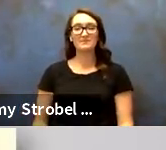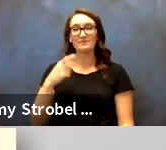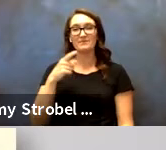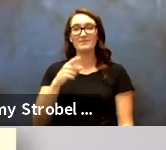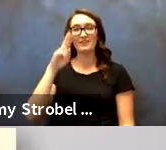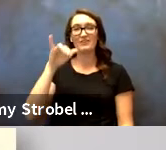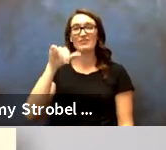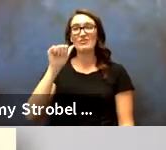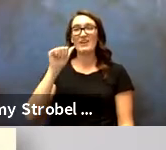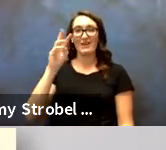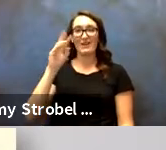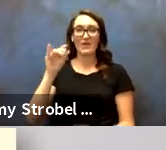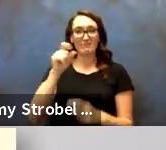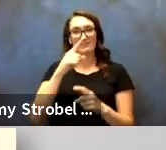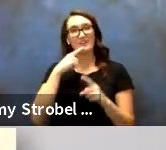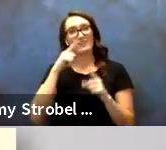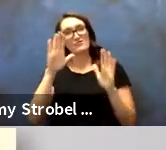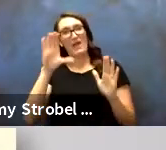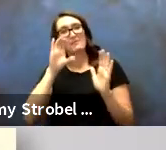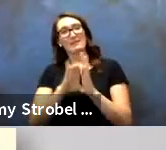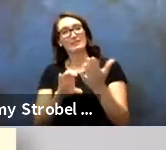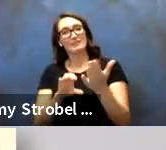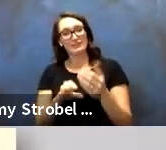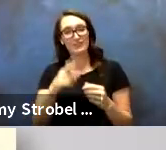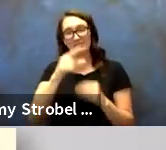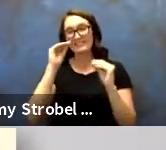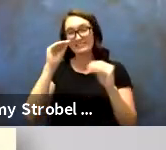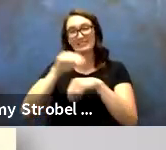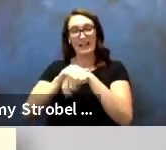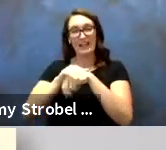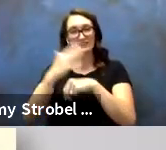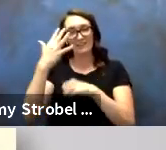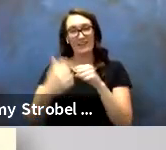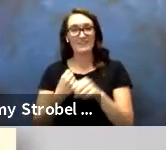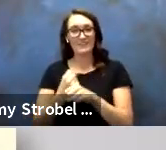Rhea Williams, great picture, Rhea, English Instructor, five years.